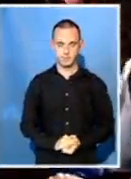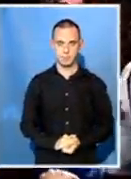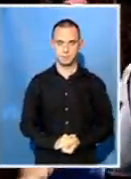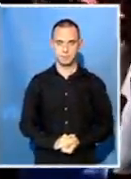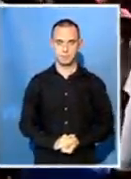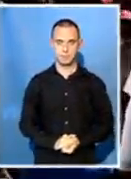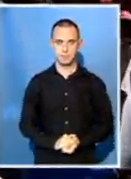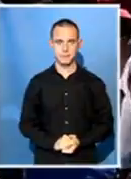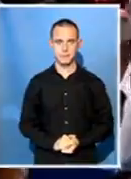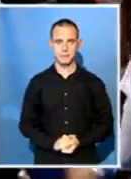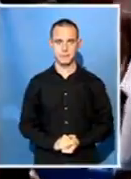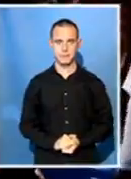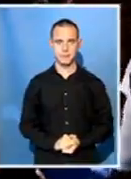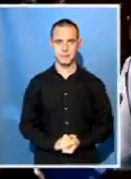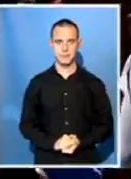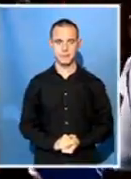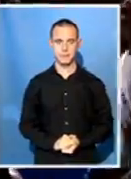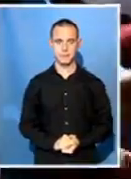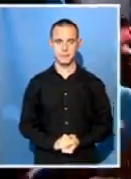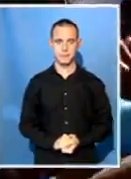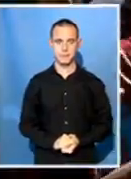Hasina Ghori, SABC News.